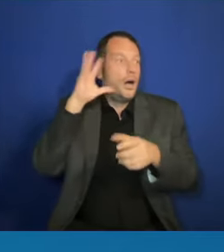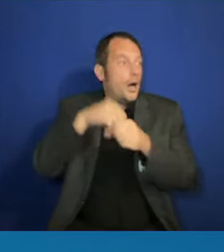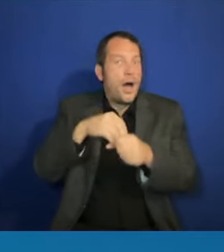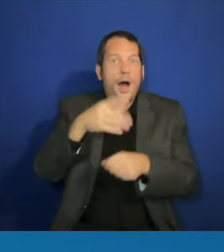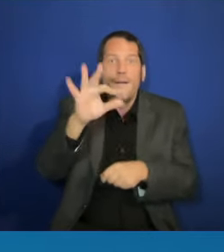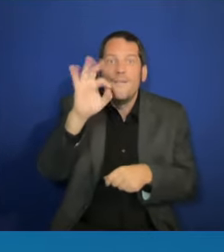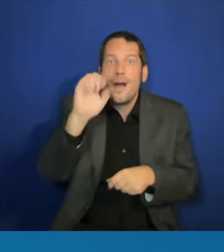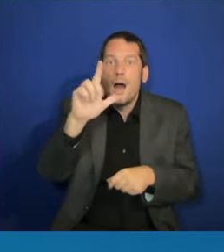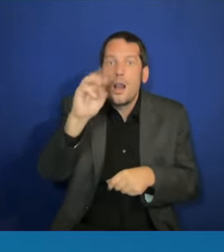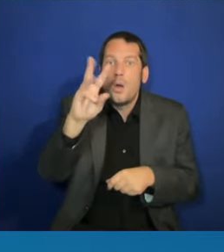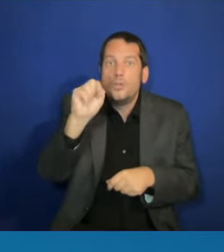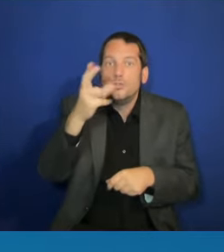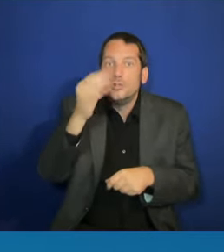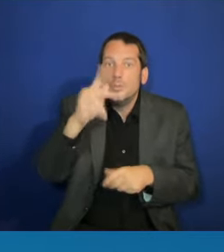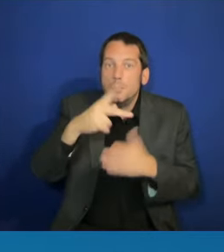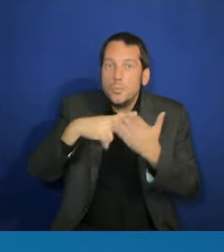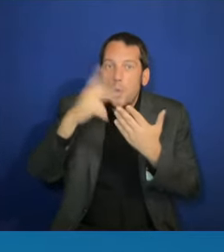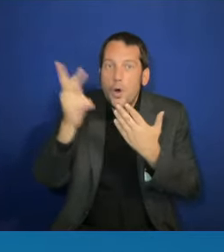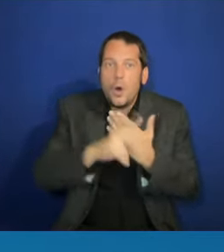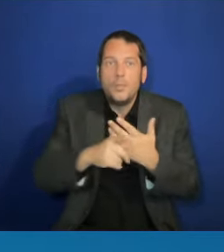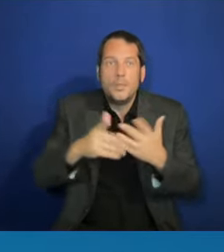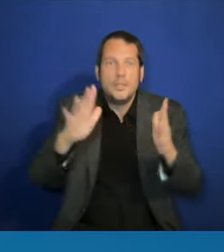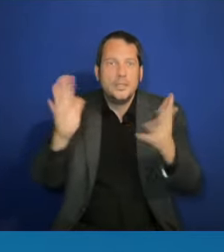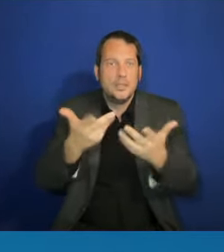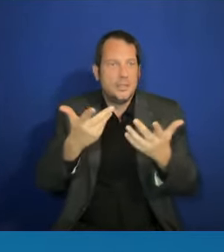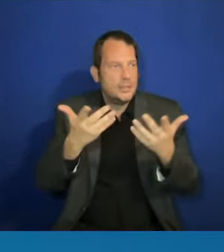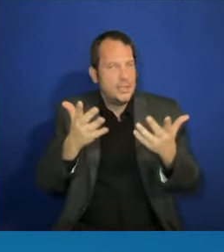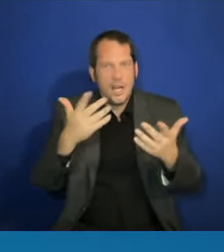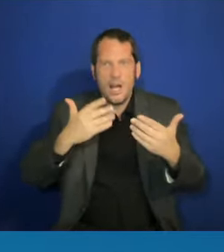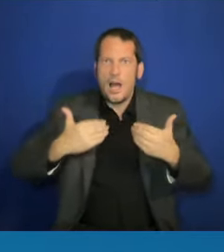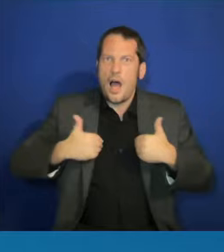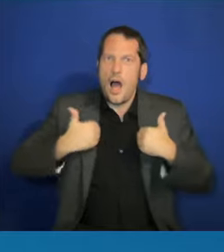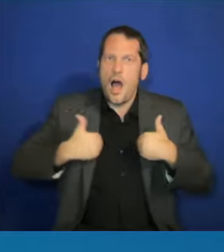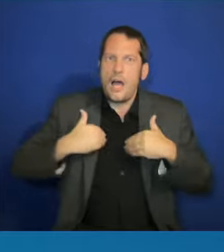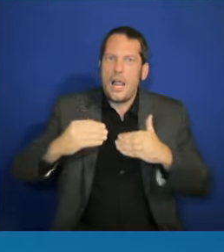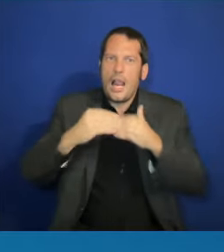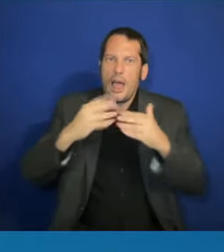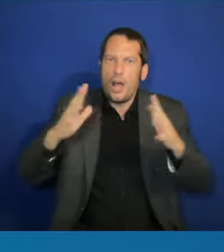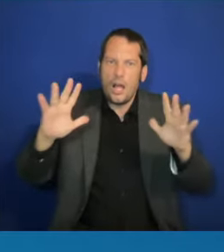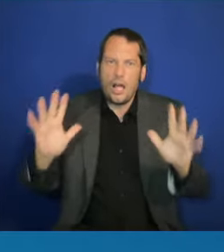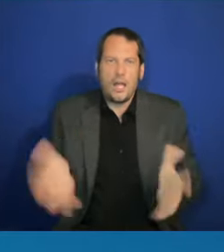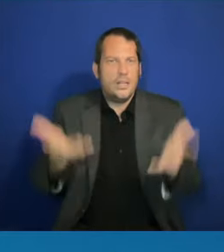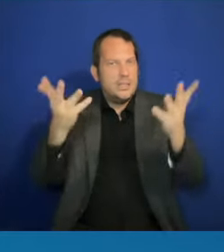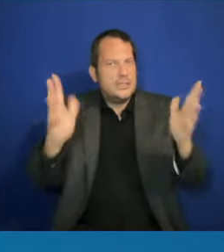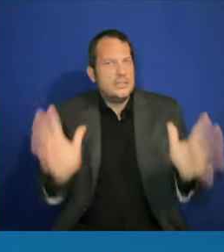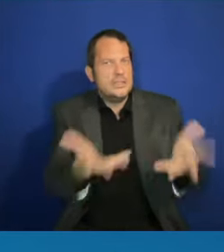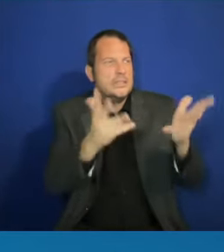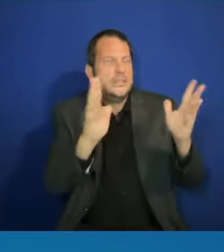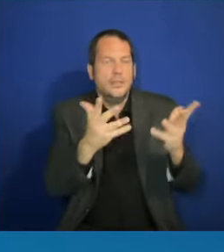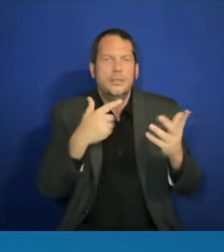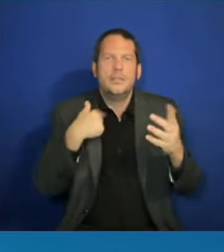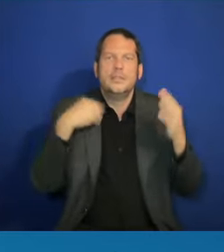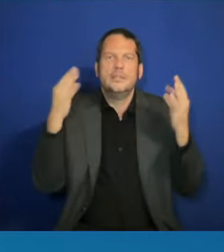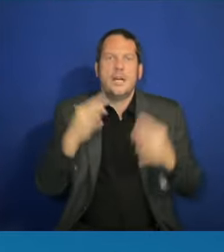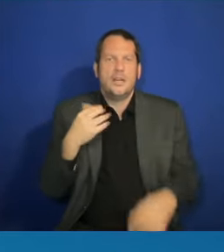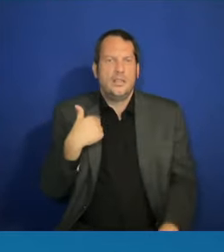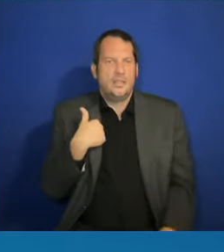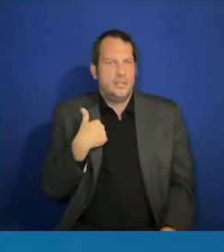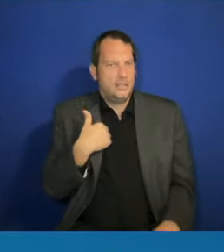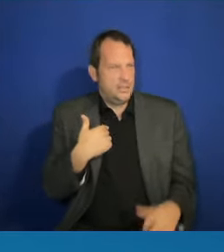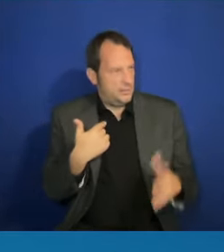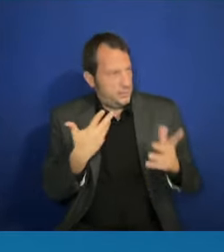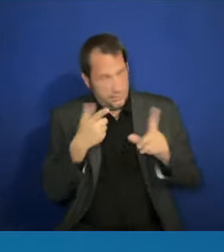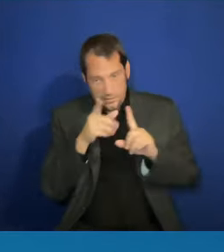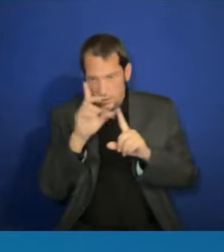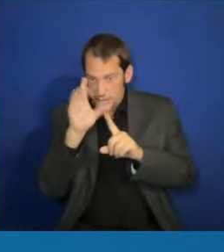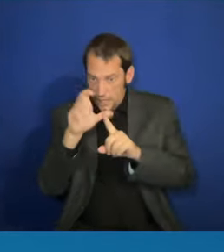And I just decided I wanted to get out of D.C. and get on the road and be with our young leaders where